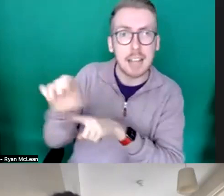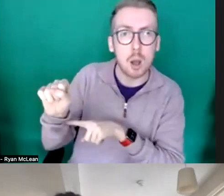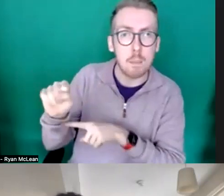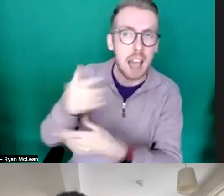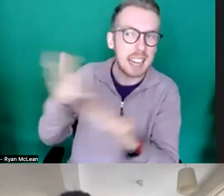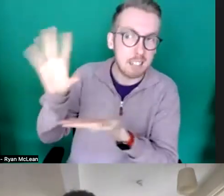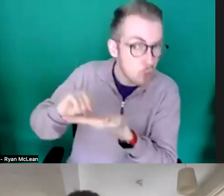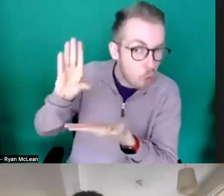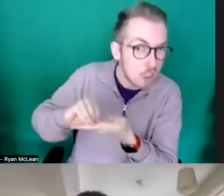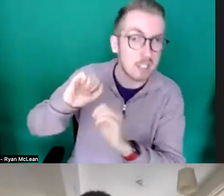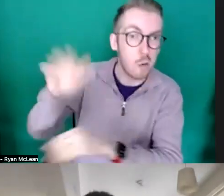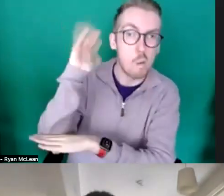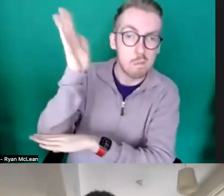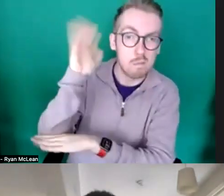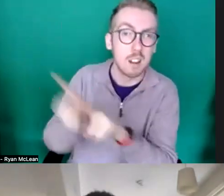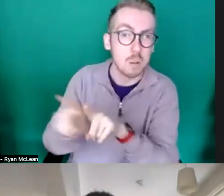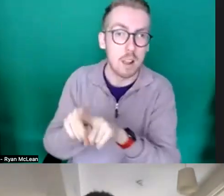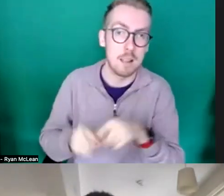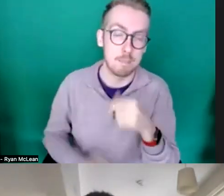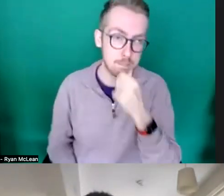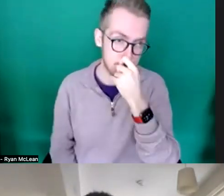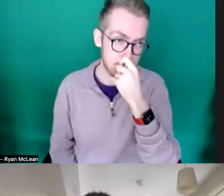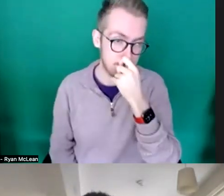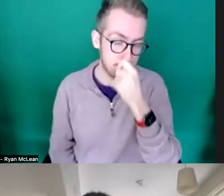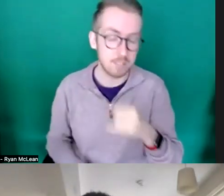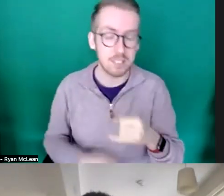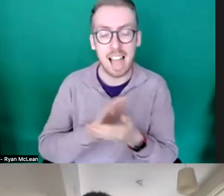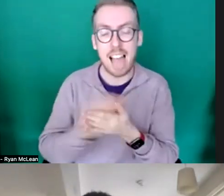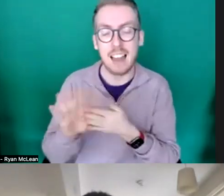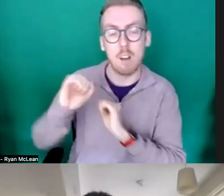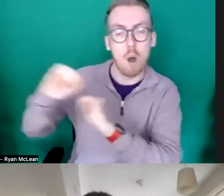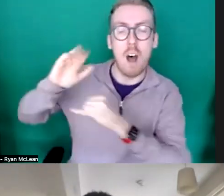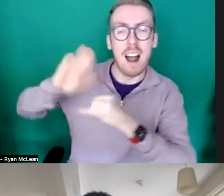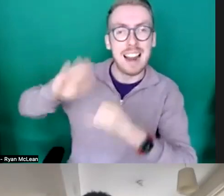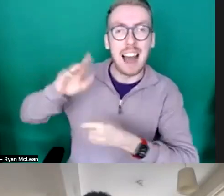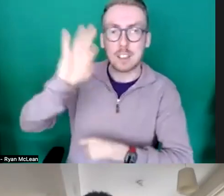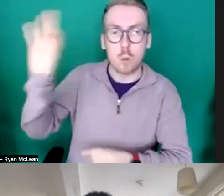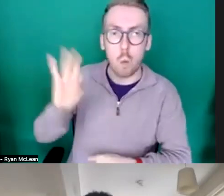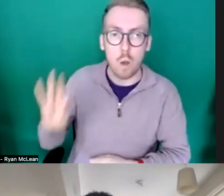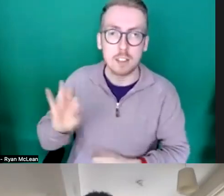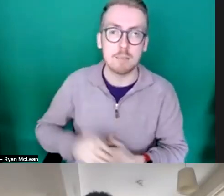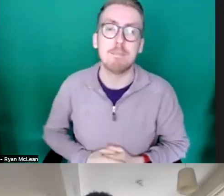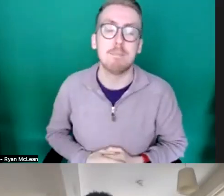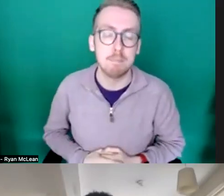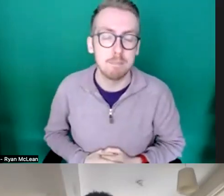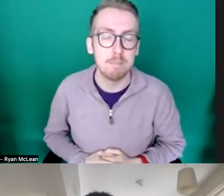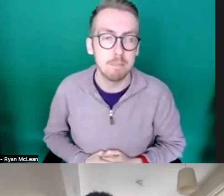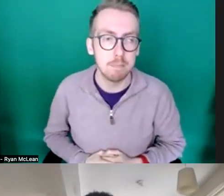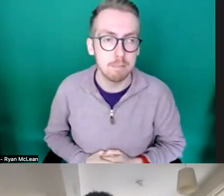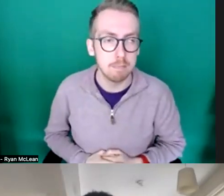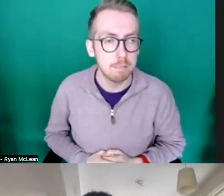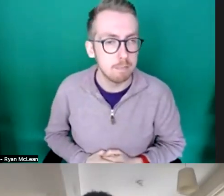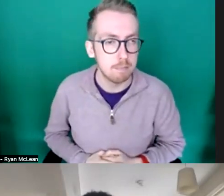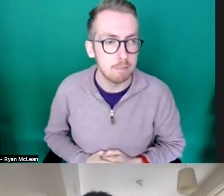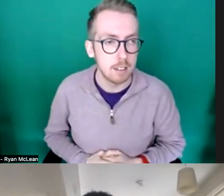recordings of them as well um and then helen's last question uh was around um